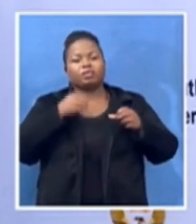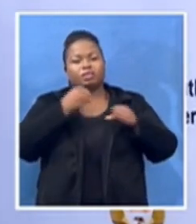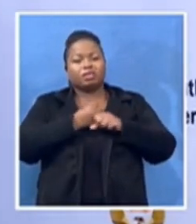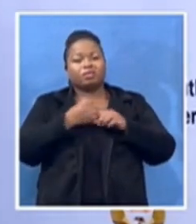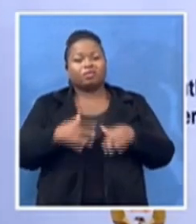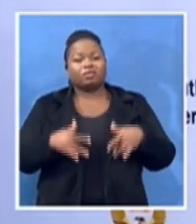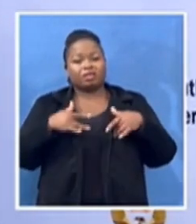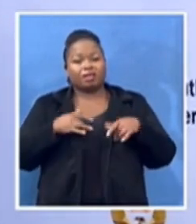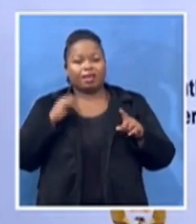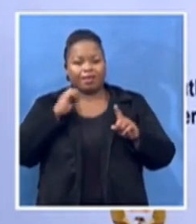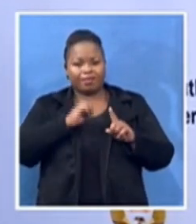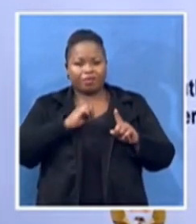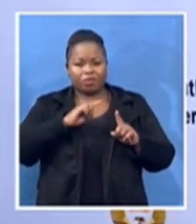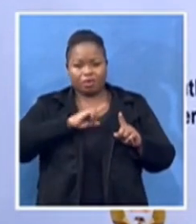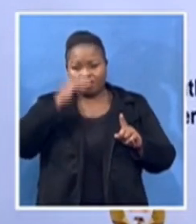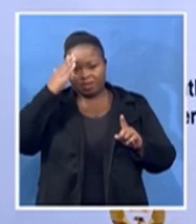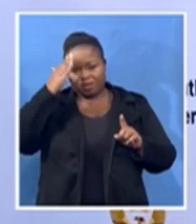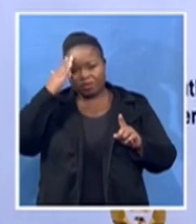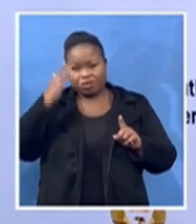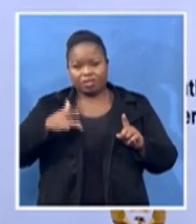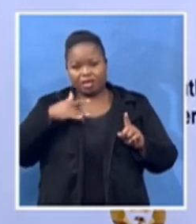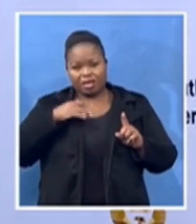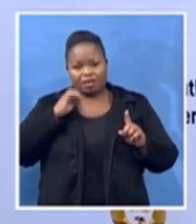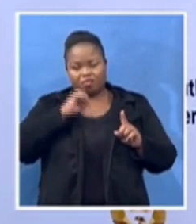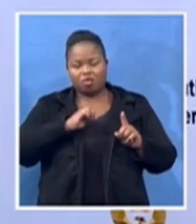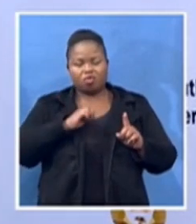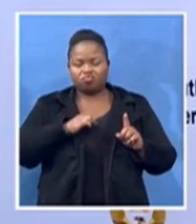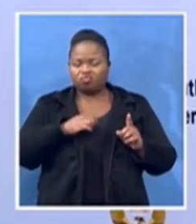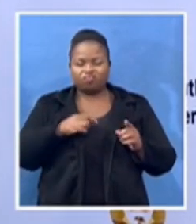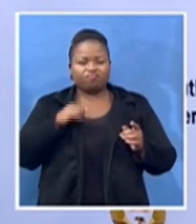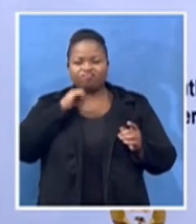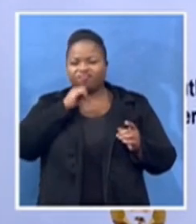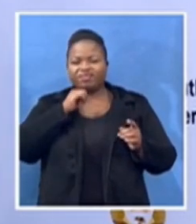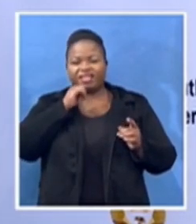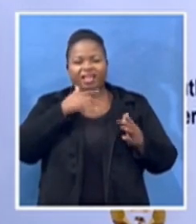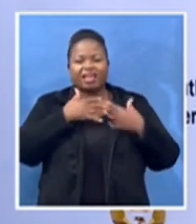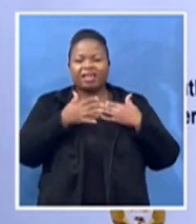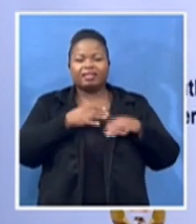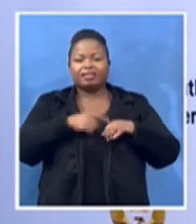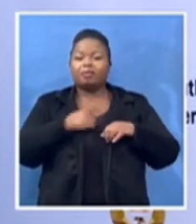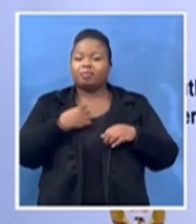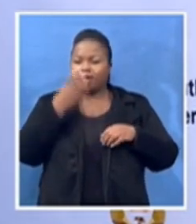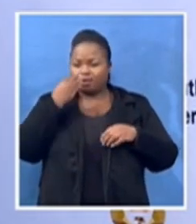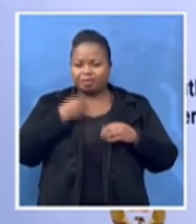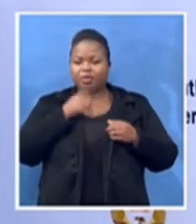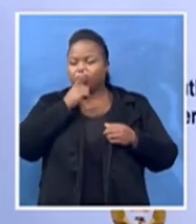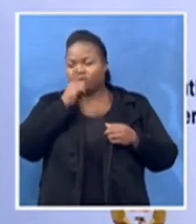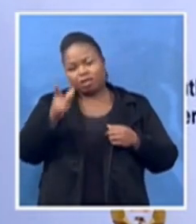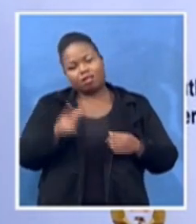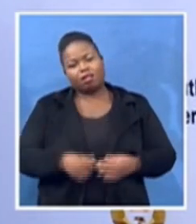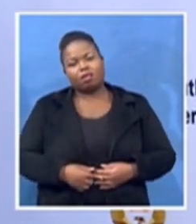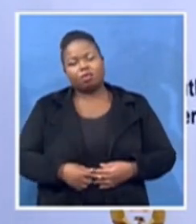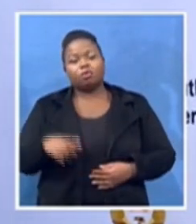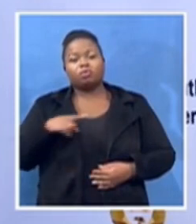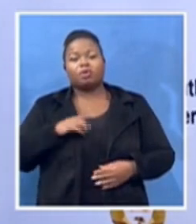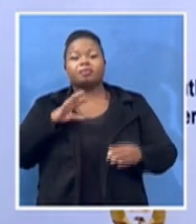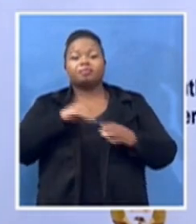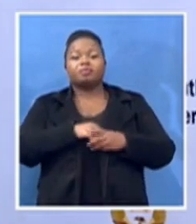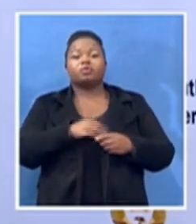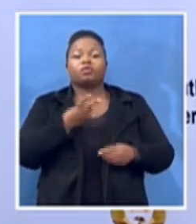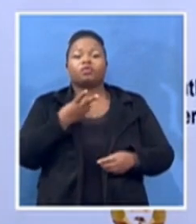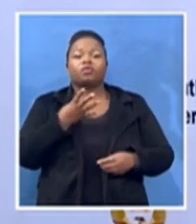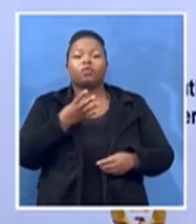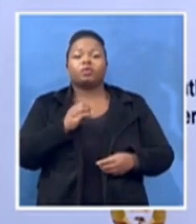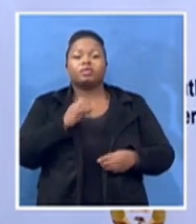my eyes closed one thing that I can also tell you is that part of that 40 years involves his membership of the south african youth